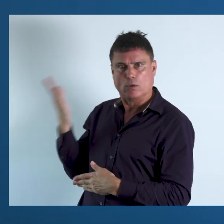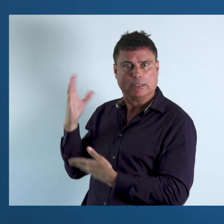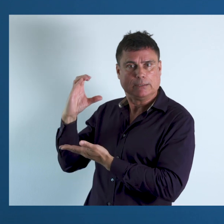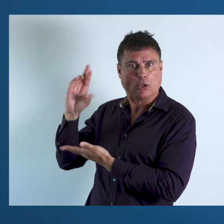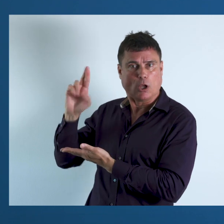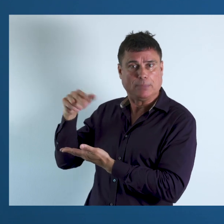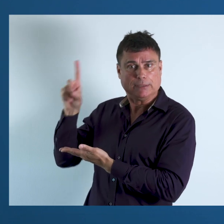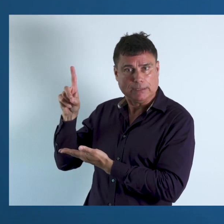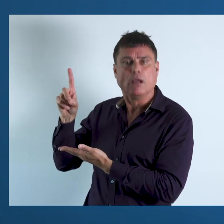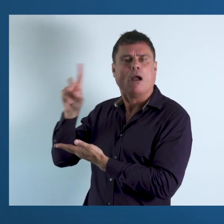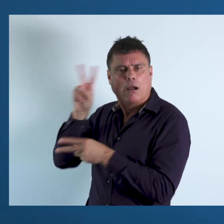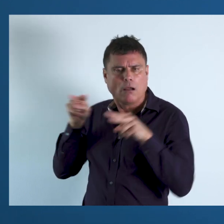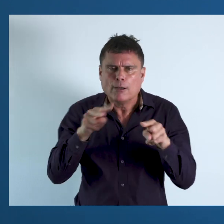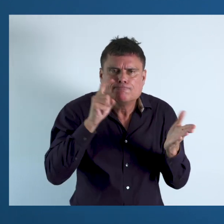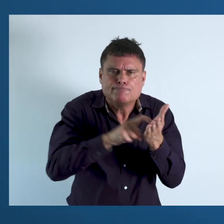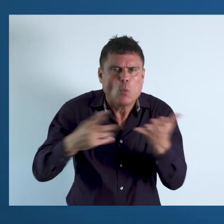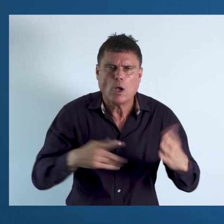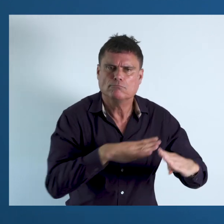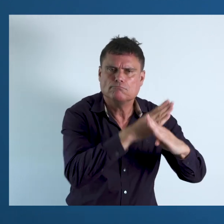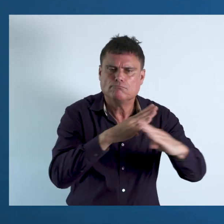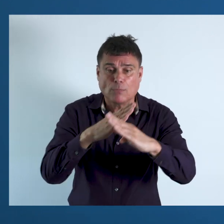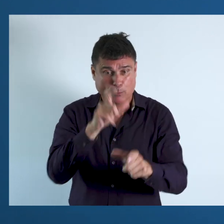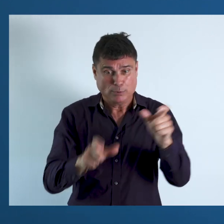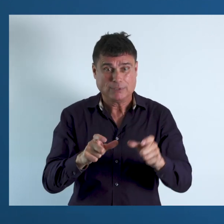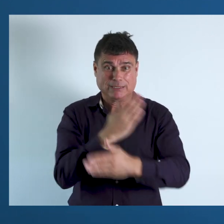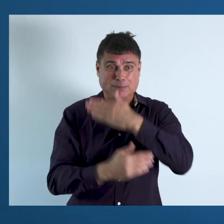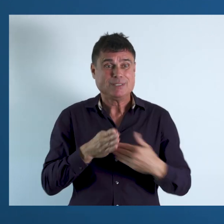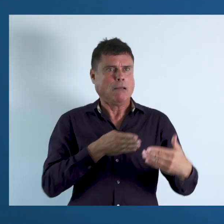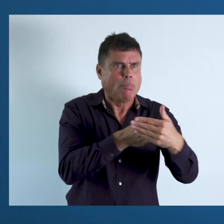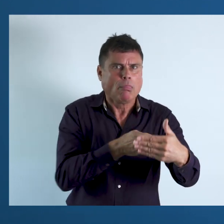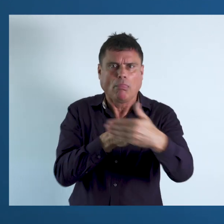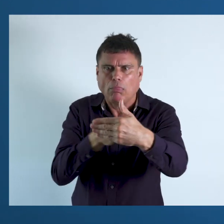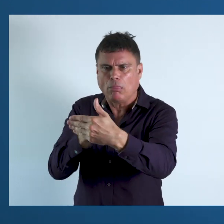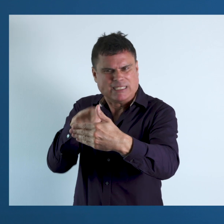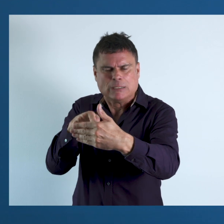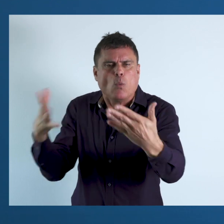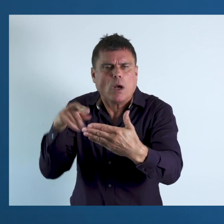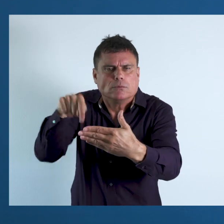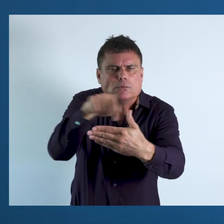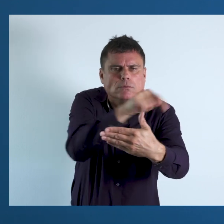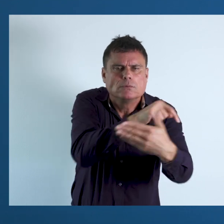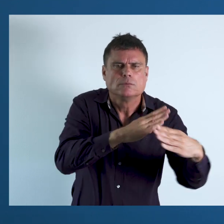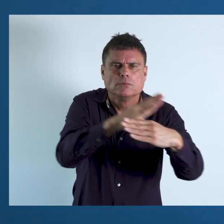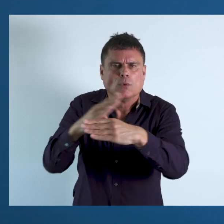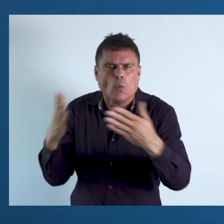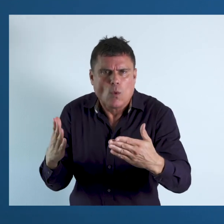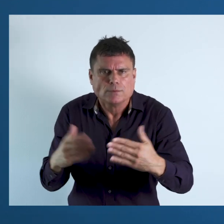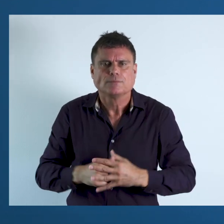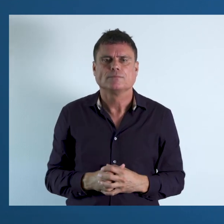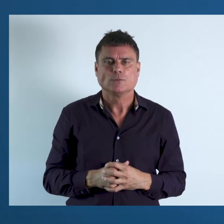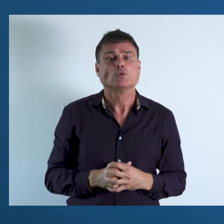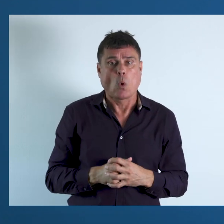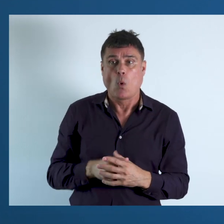obligations to identify and address the barriers faced by persons with disabilities in exercising their rights.